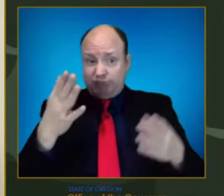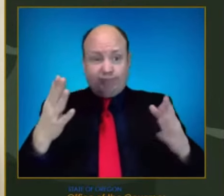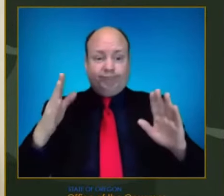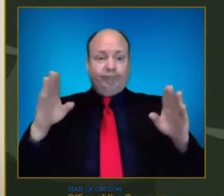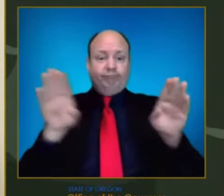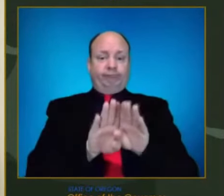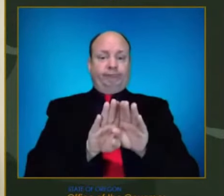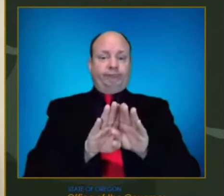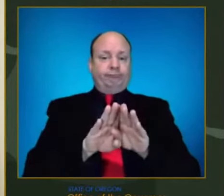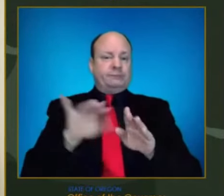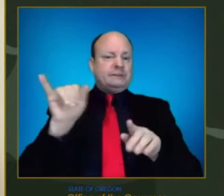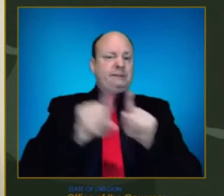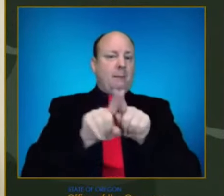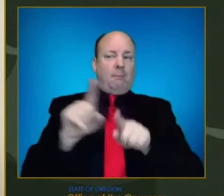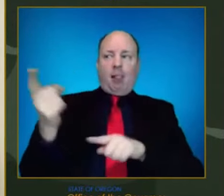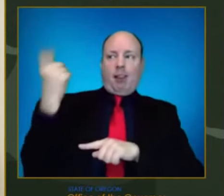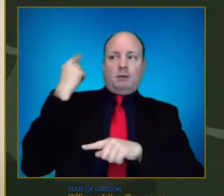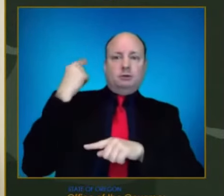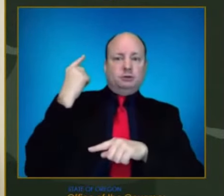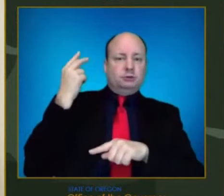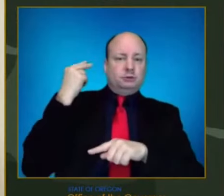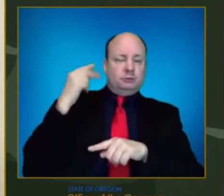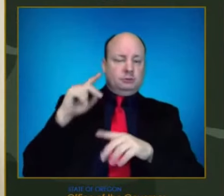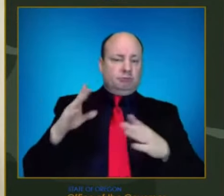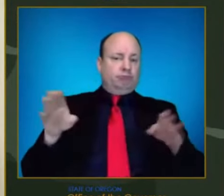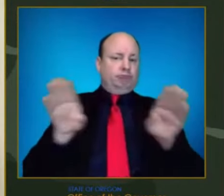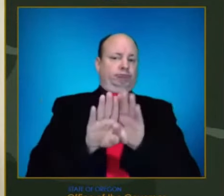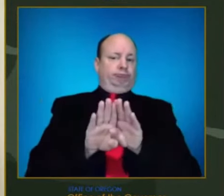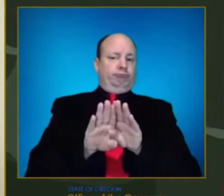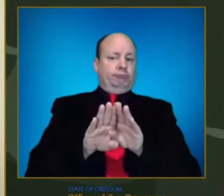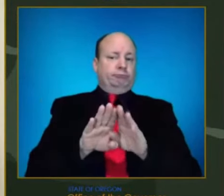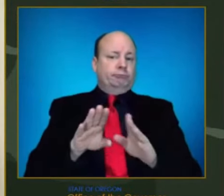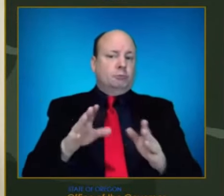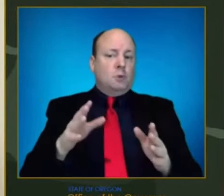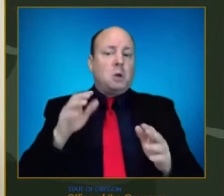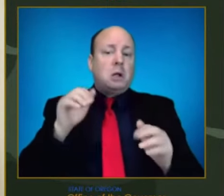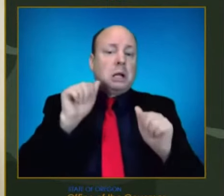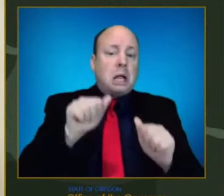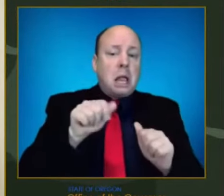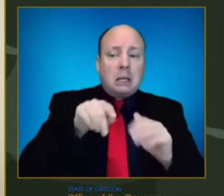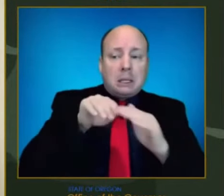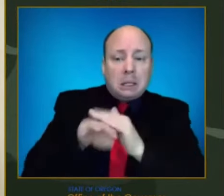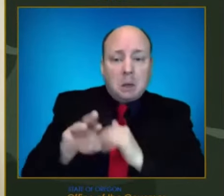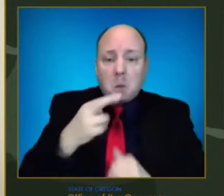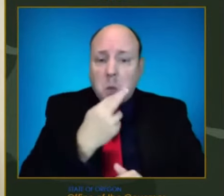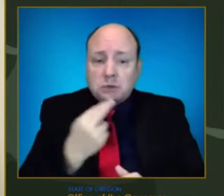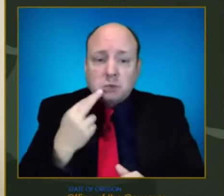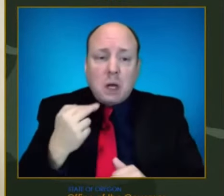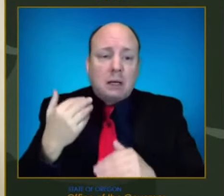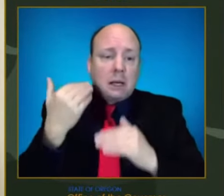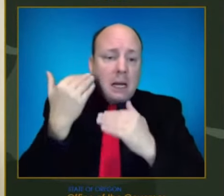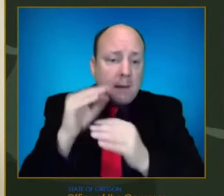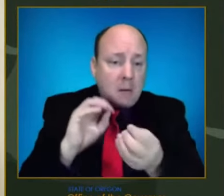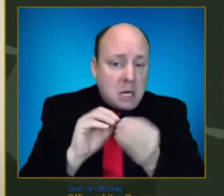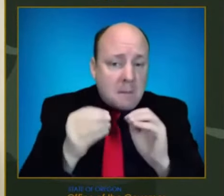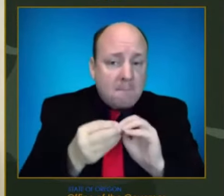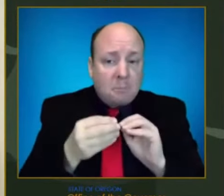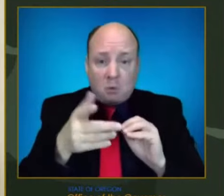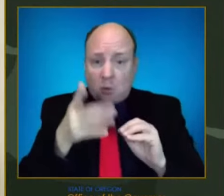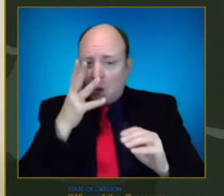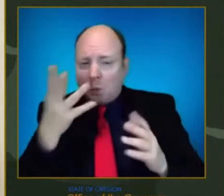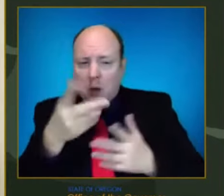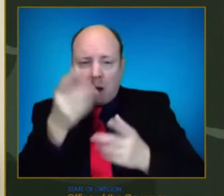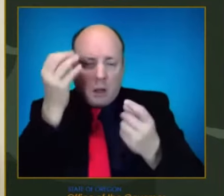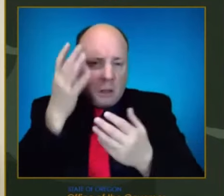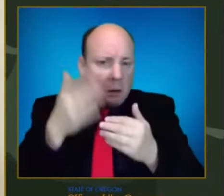kind of more restrictions on indoor dining. Talk to me about what that would look like. As I said earlier, at